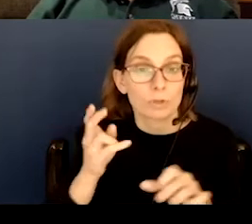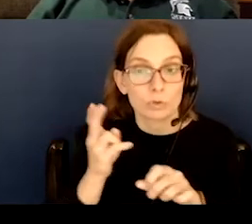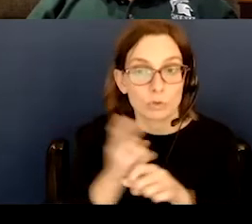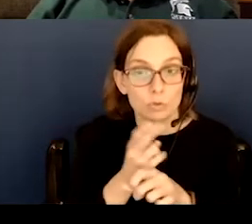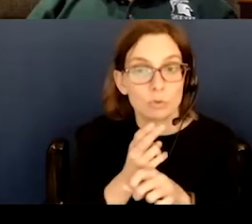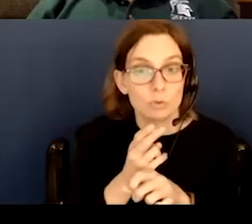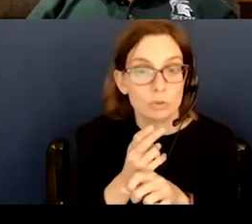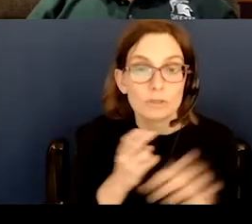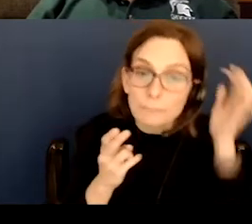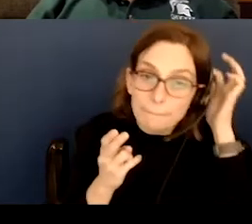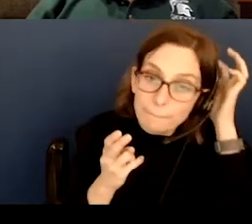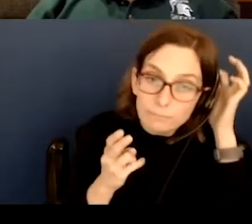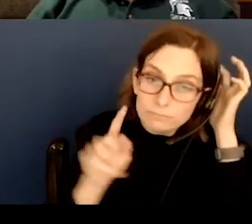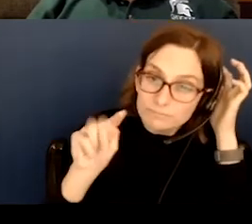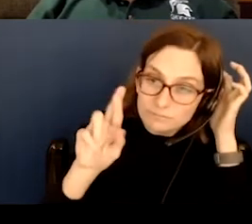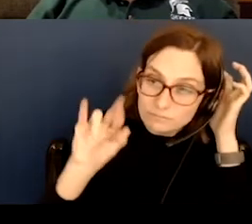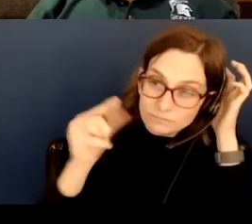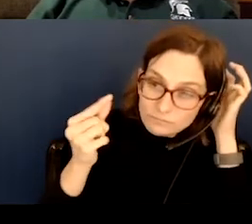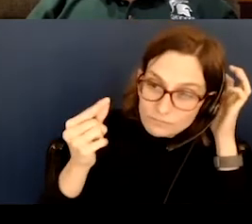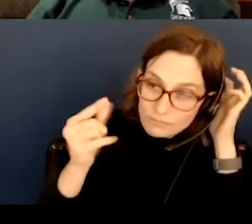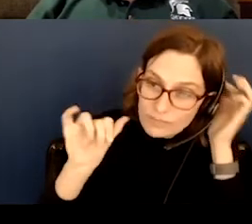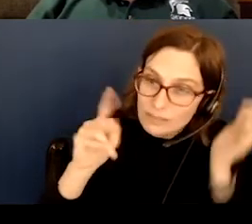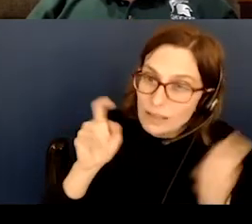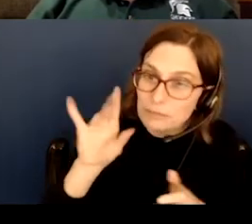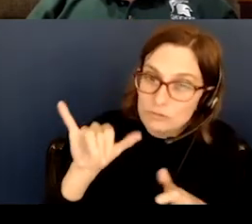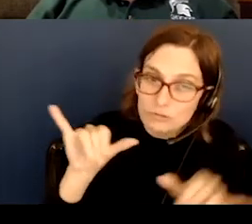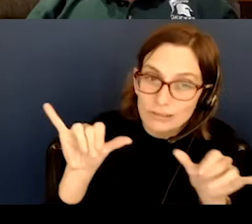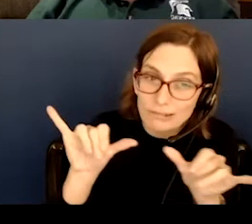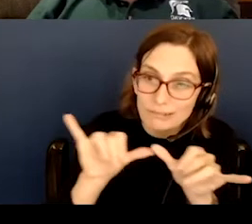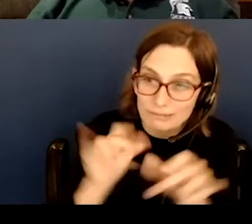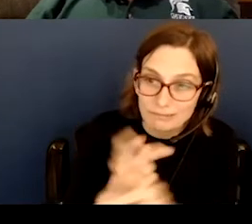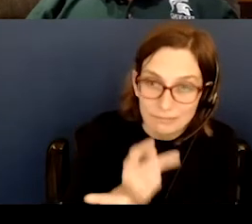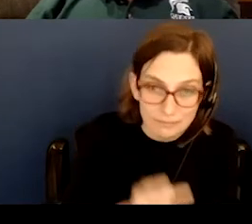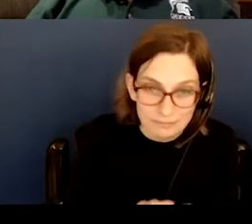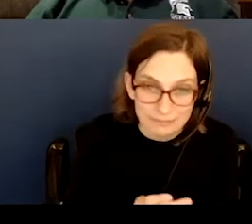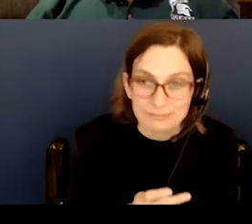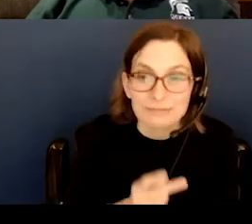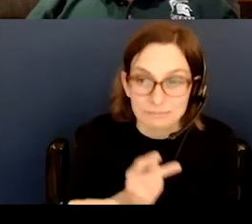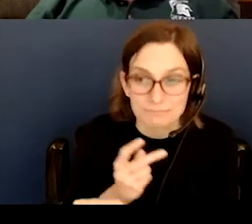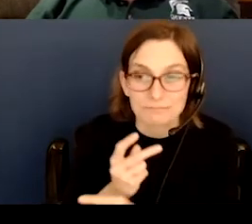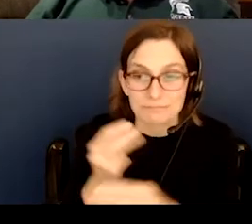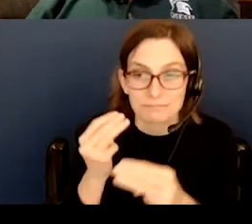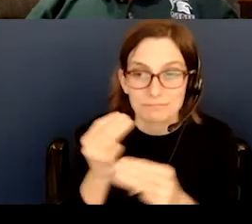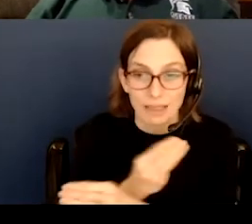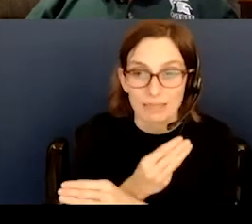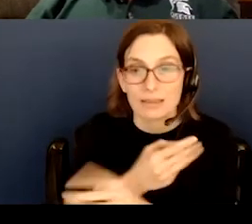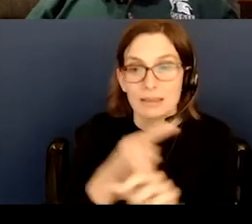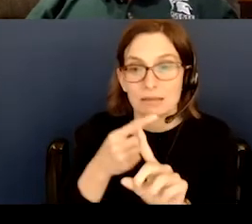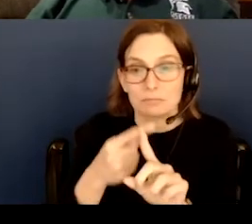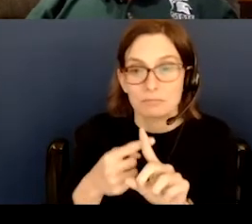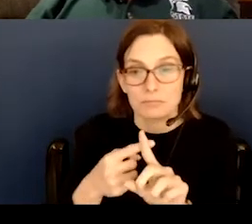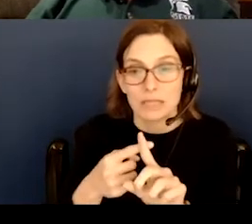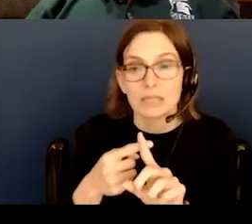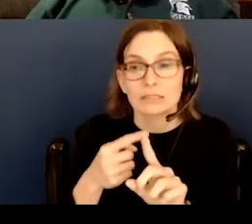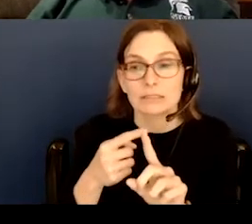trigonometry set of equations, which I'm not drawing, and also correcting for the